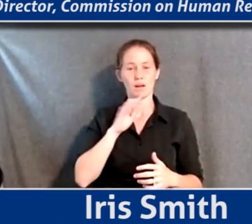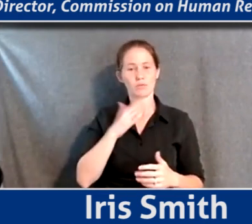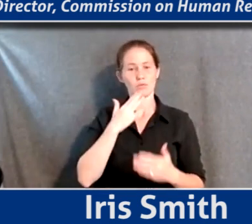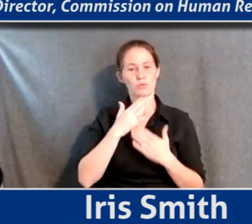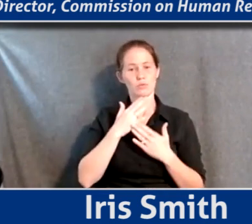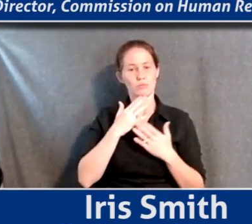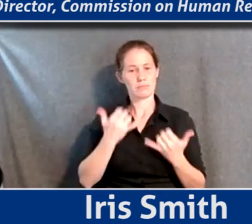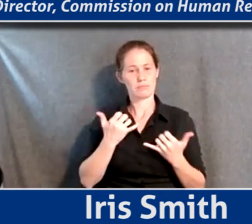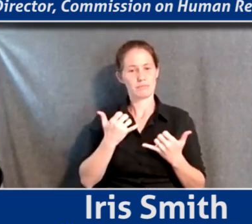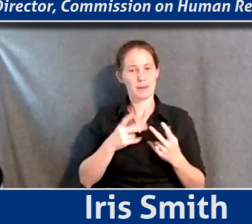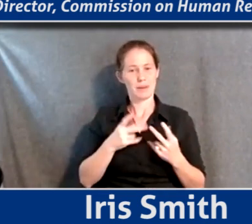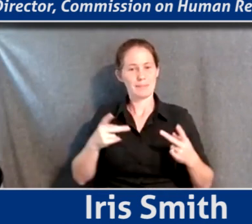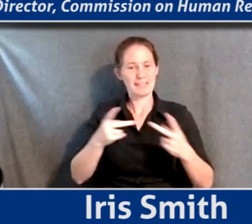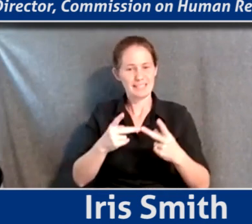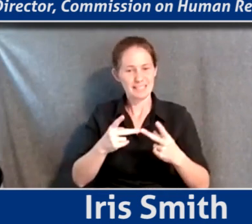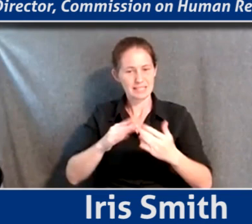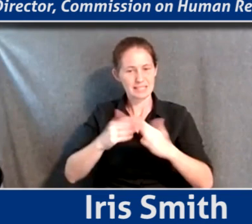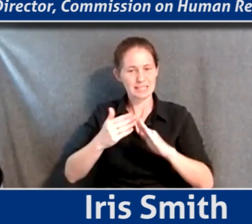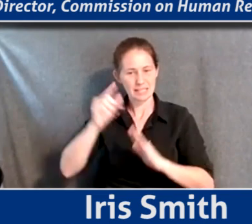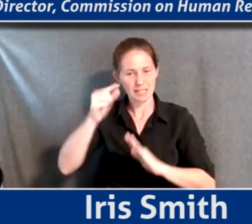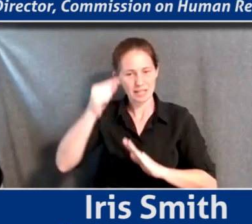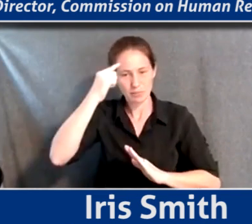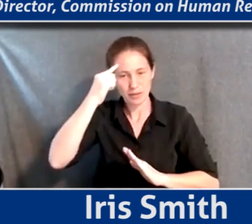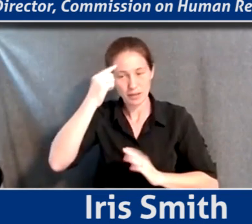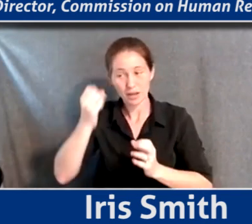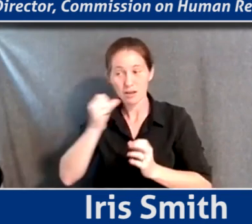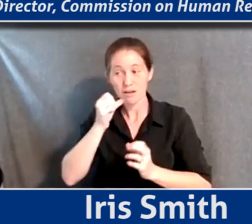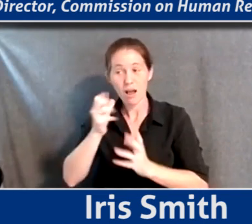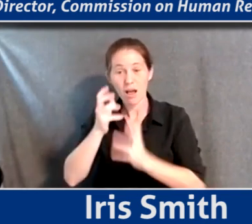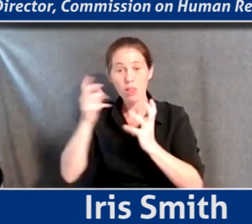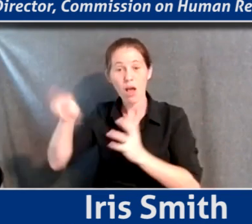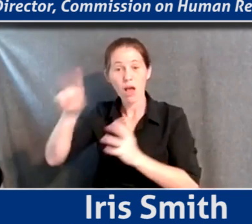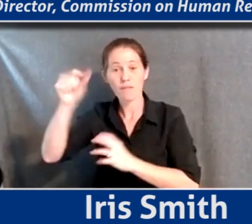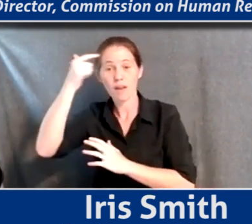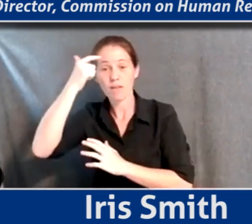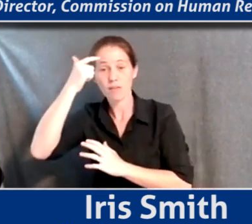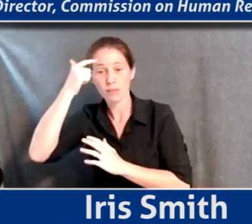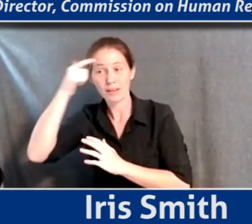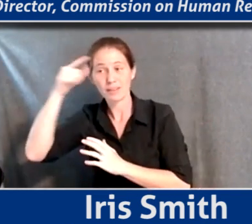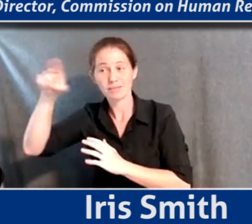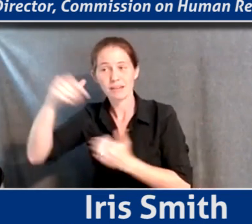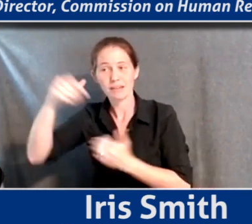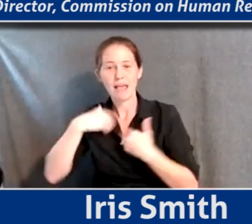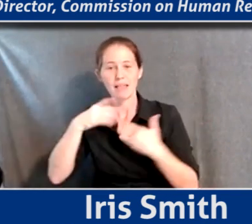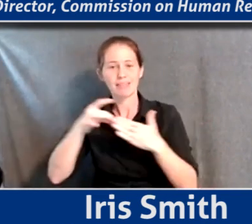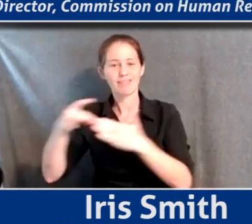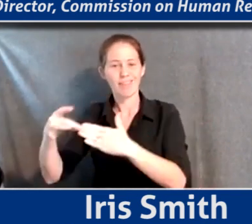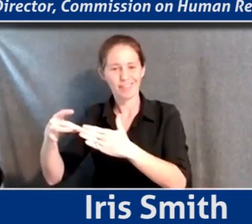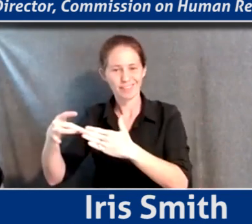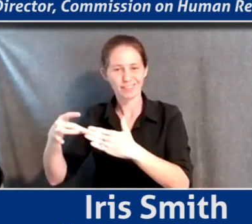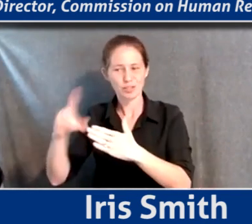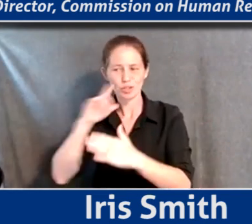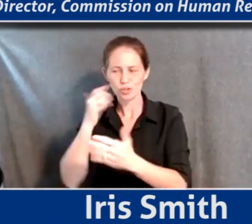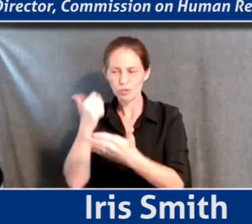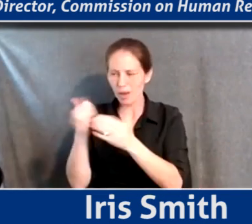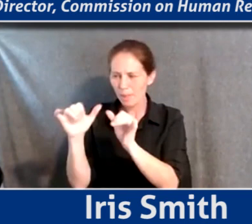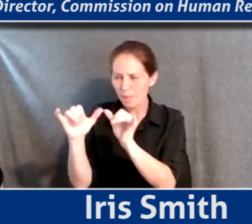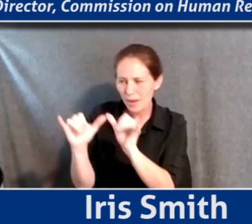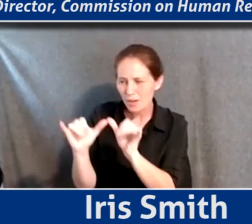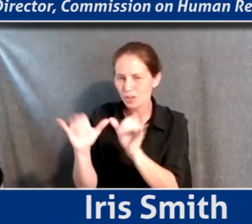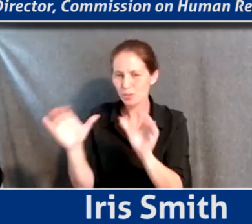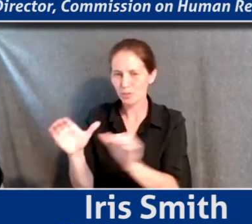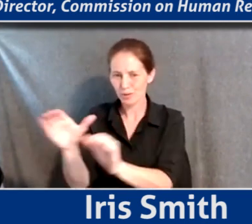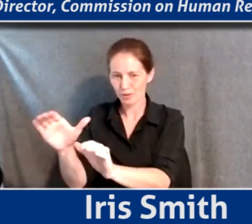as a city government and that not many city governments were really taking this path in terms of measuring performance